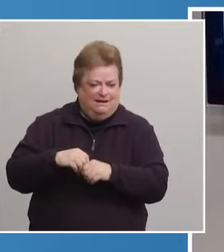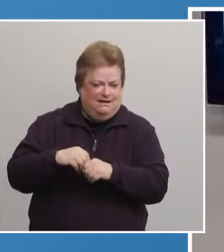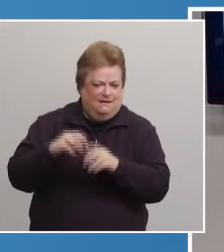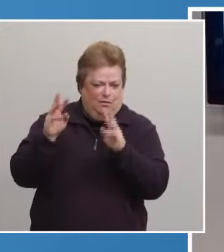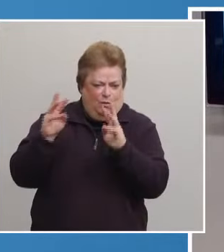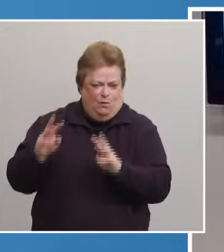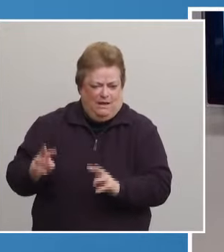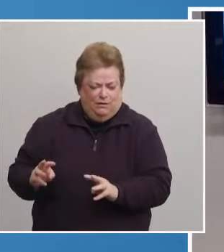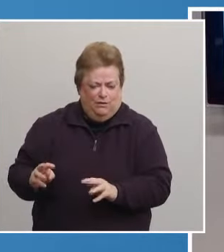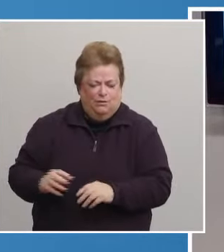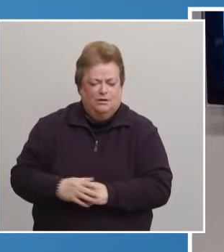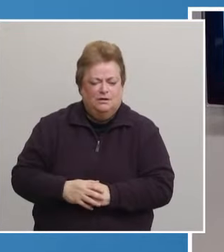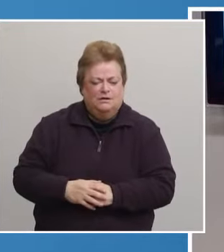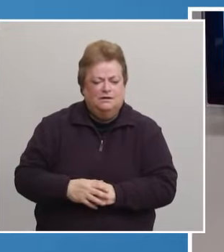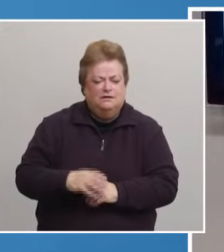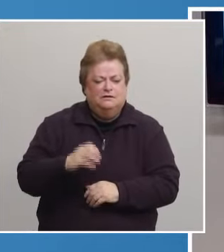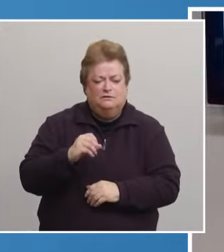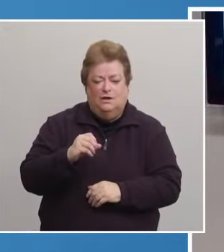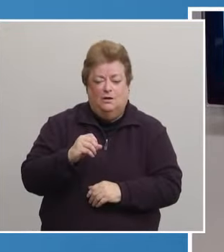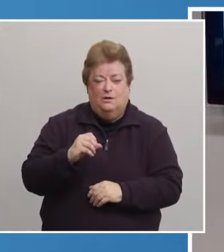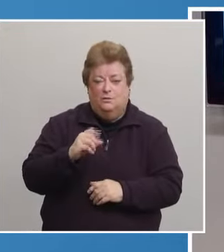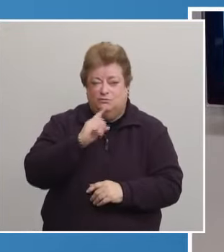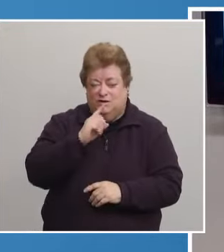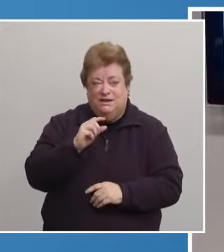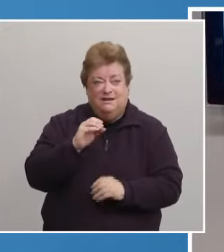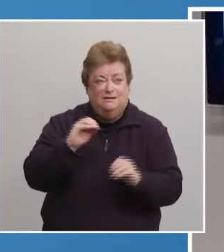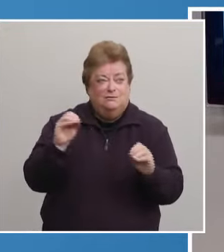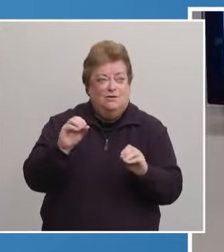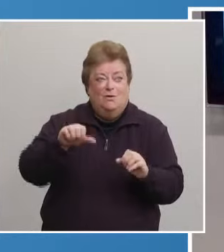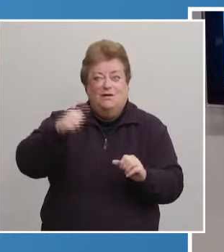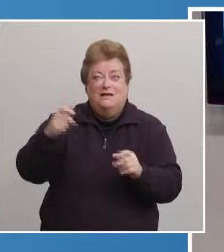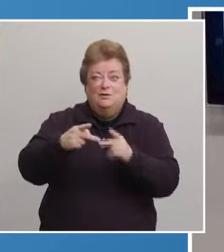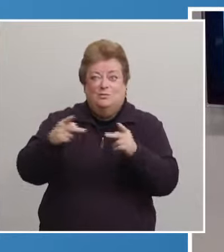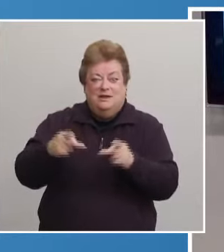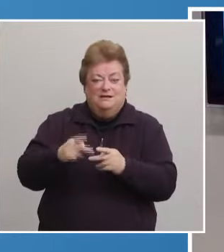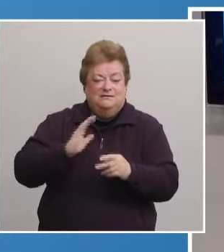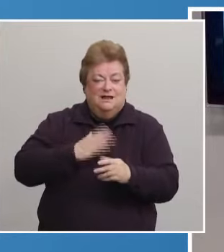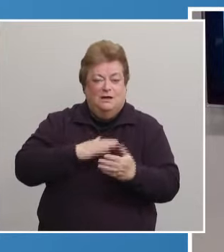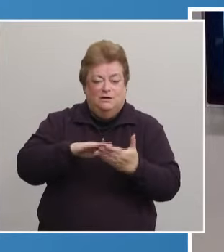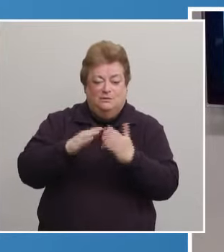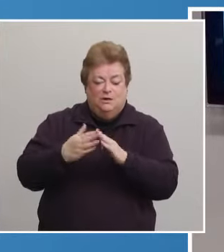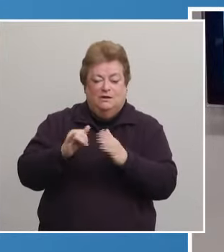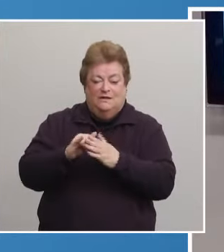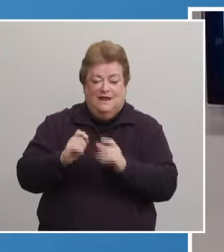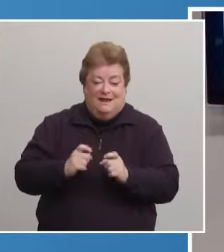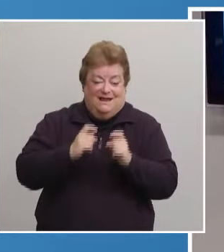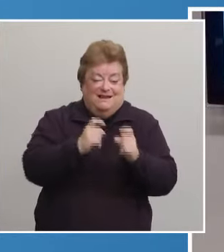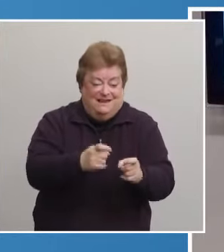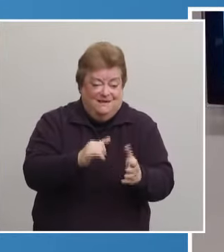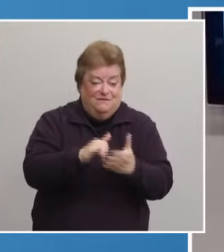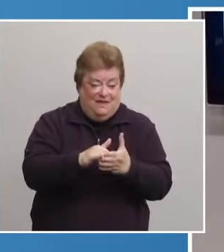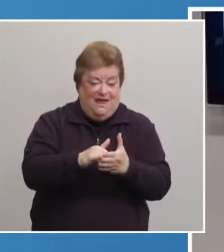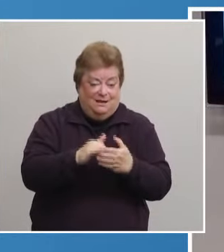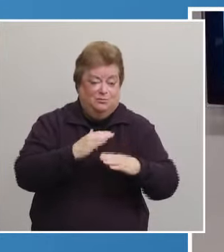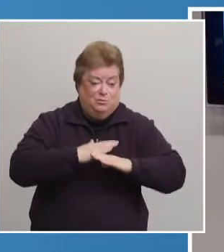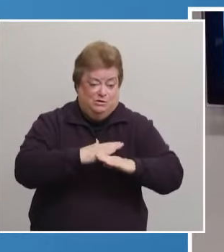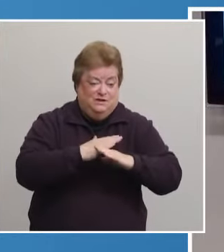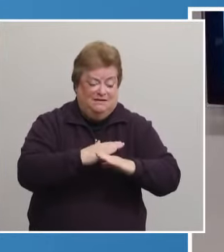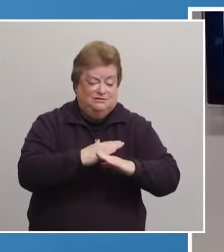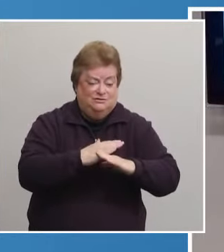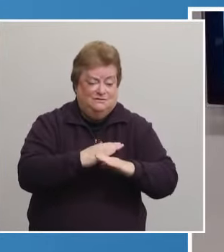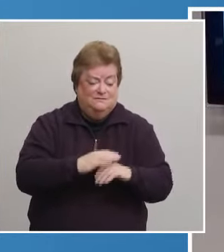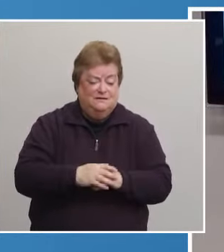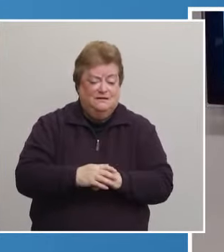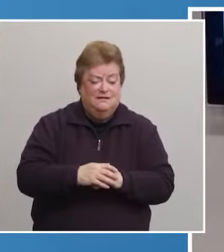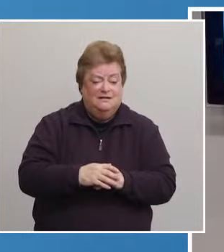are very few, if any other, places in our community right now that can offer that for them to